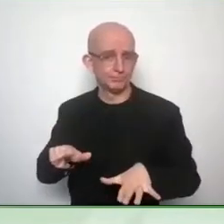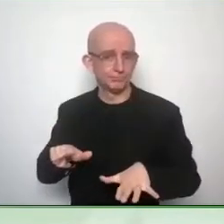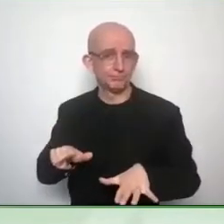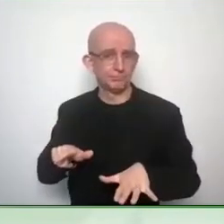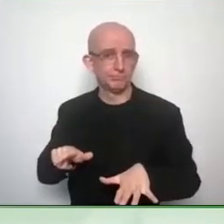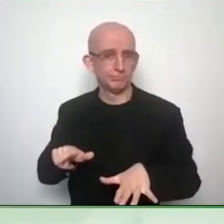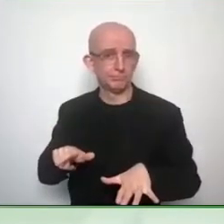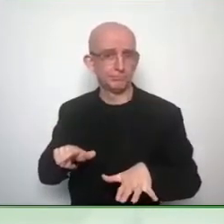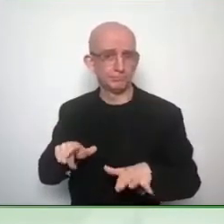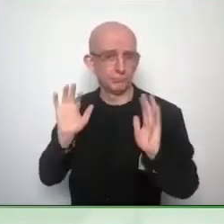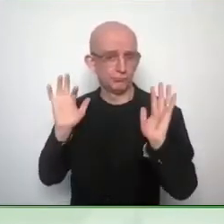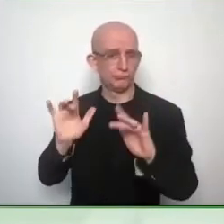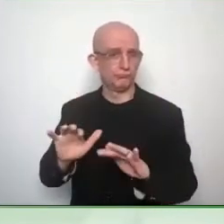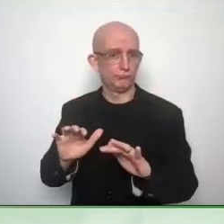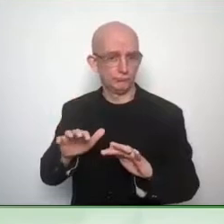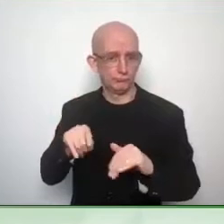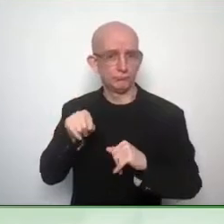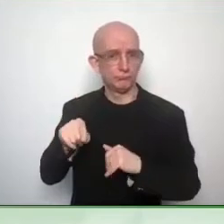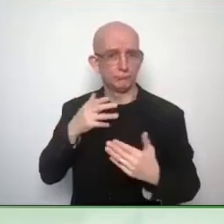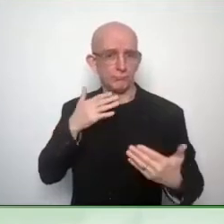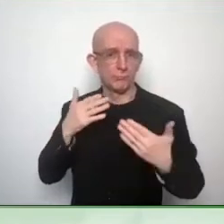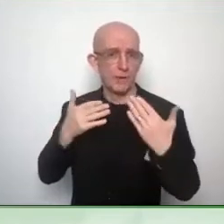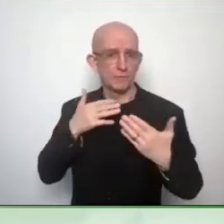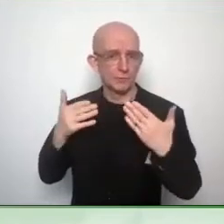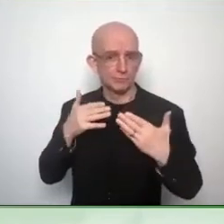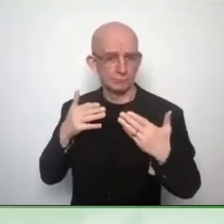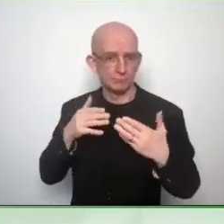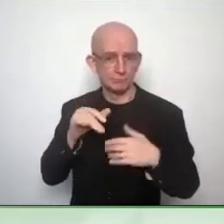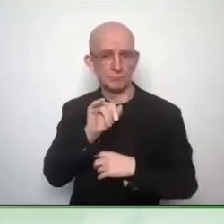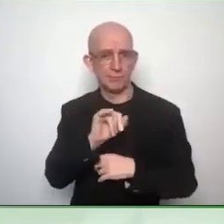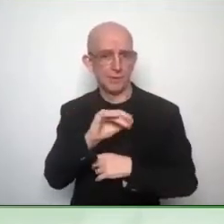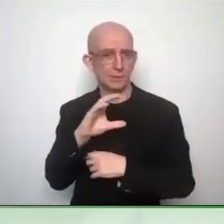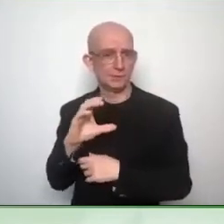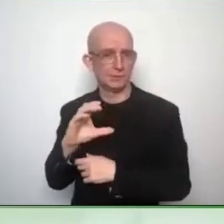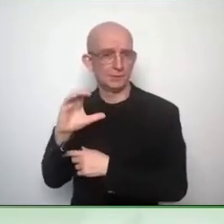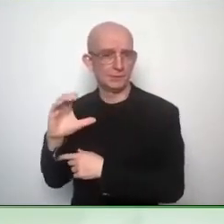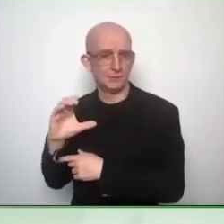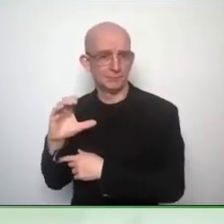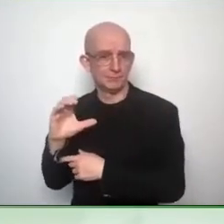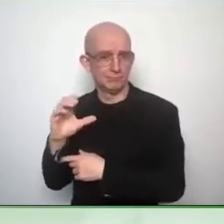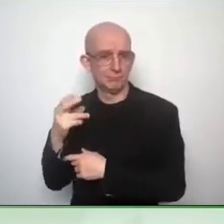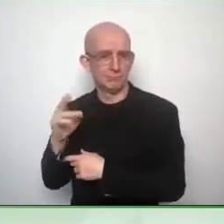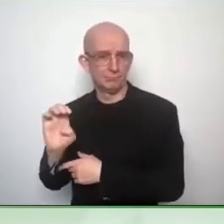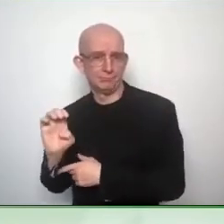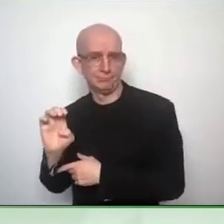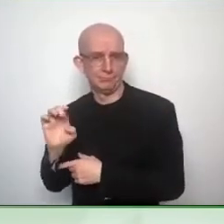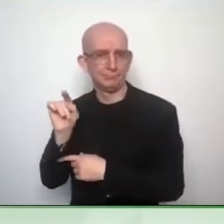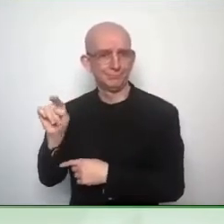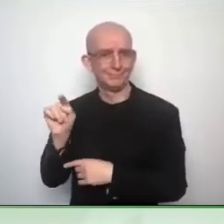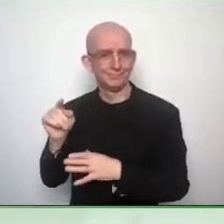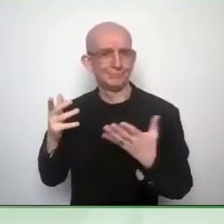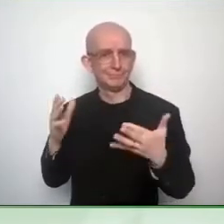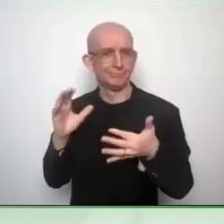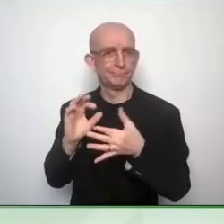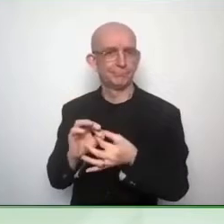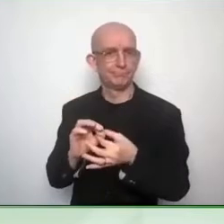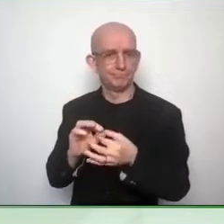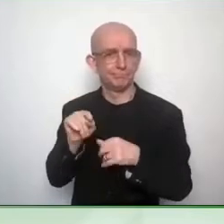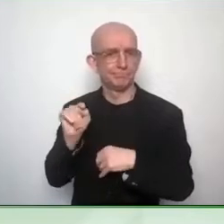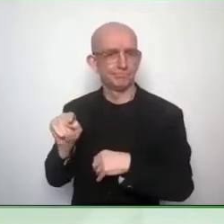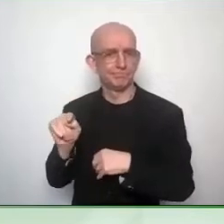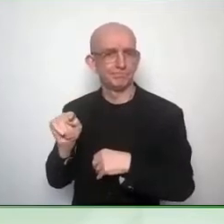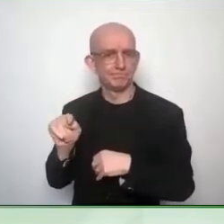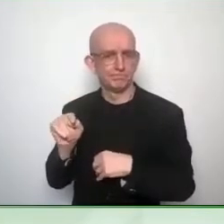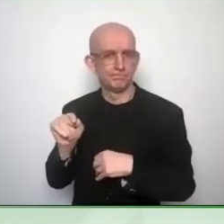accessibility-related issues and assistive technology in Europe. So that will be a quite